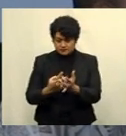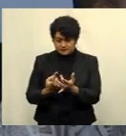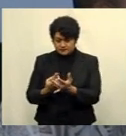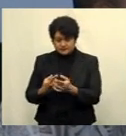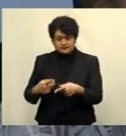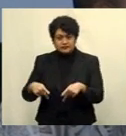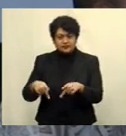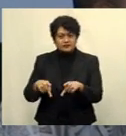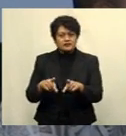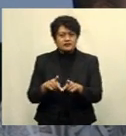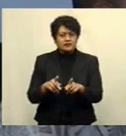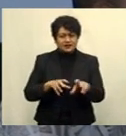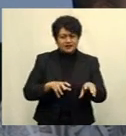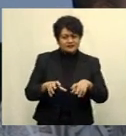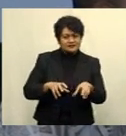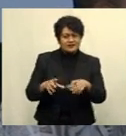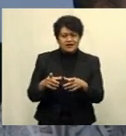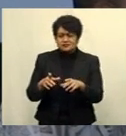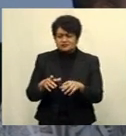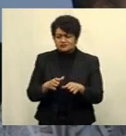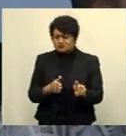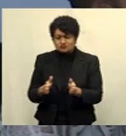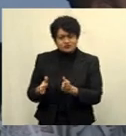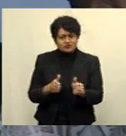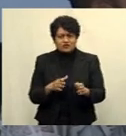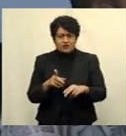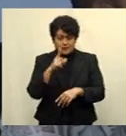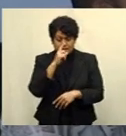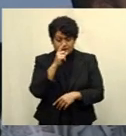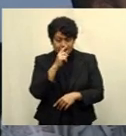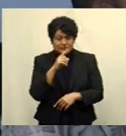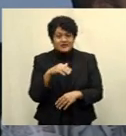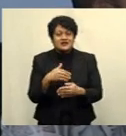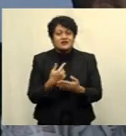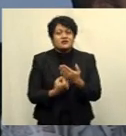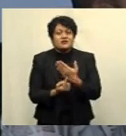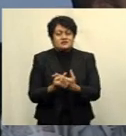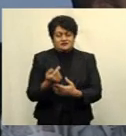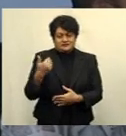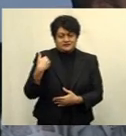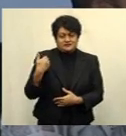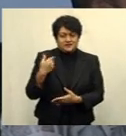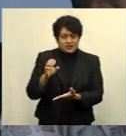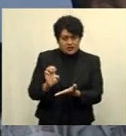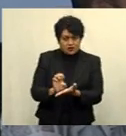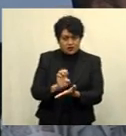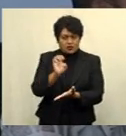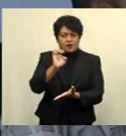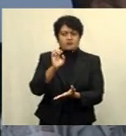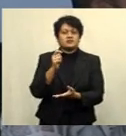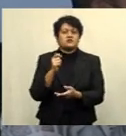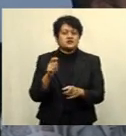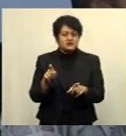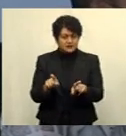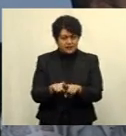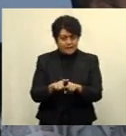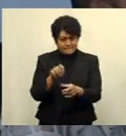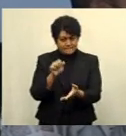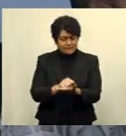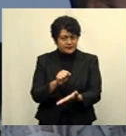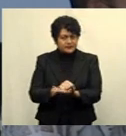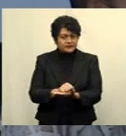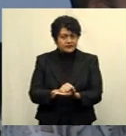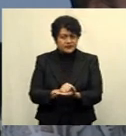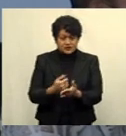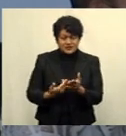activity and the movement of people has further affected our economy as well. The Reserve Bank also says that the